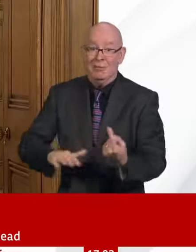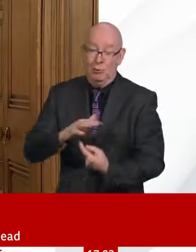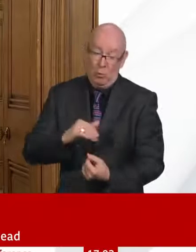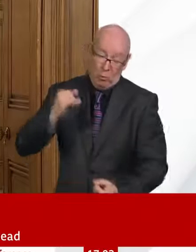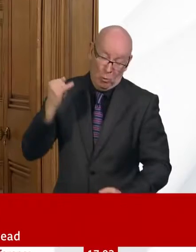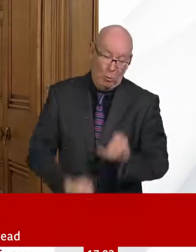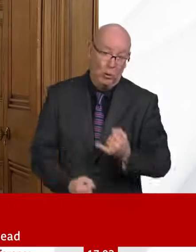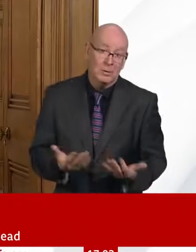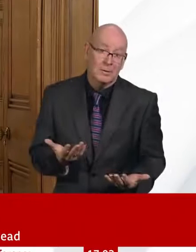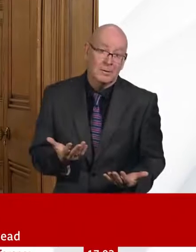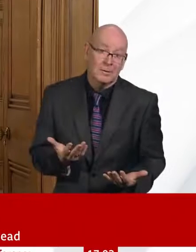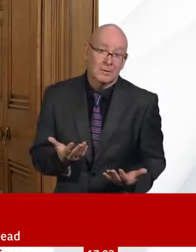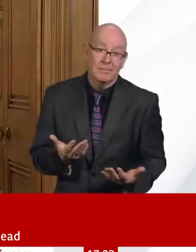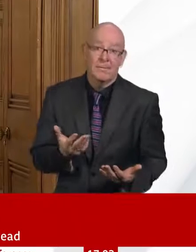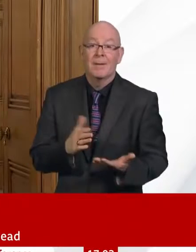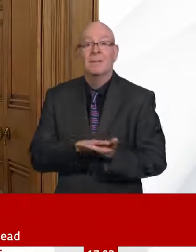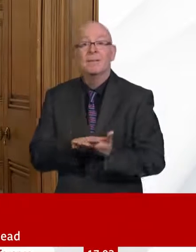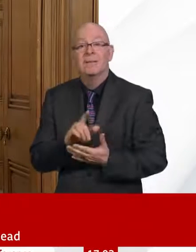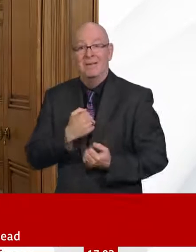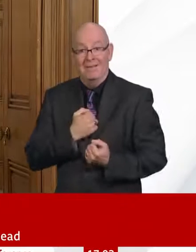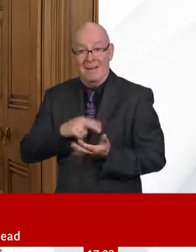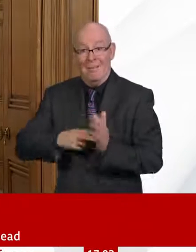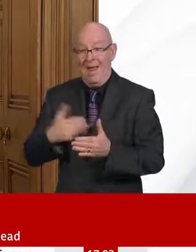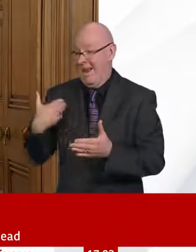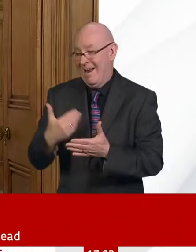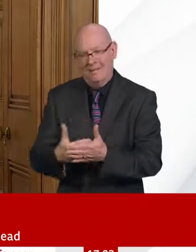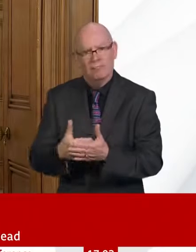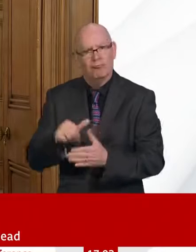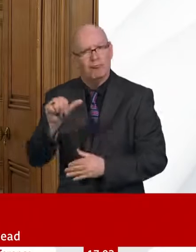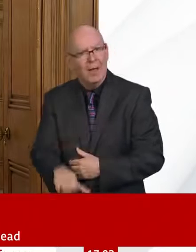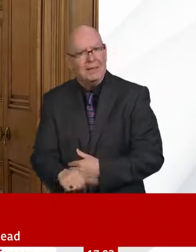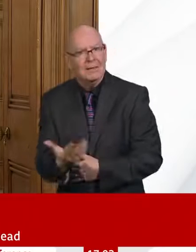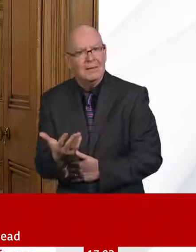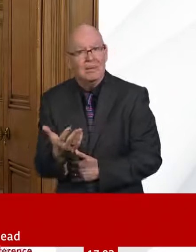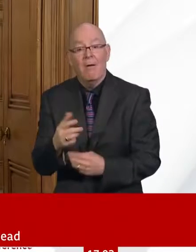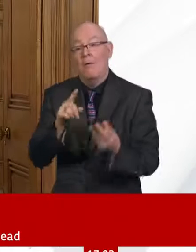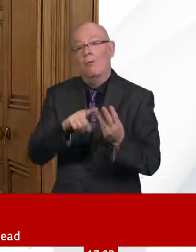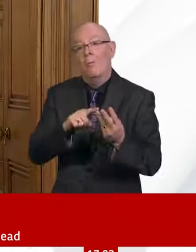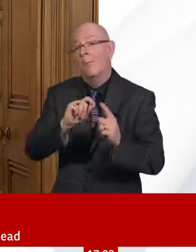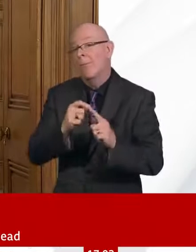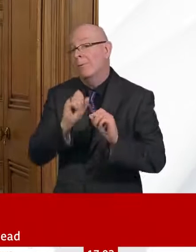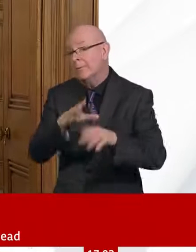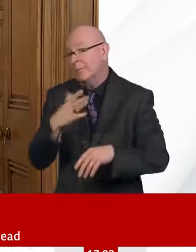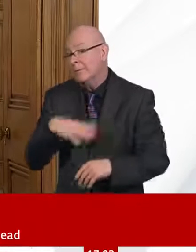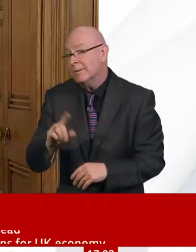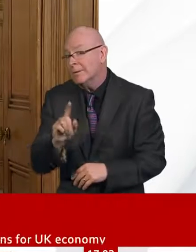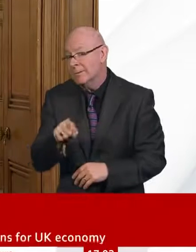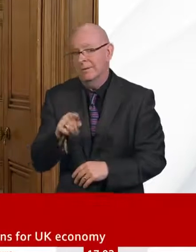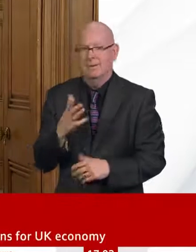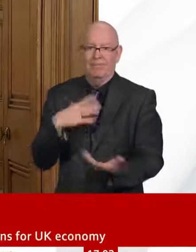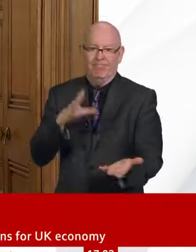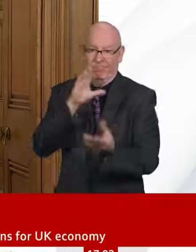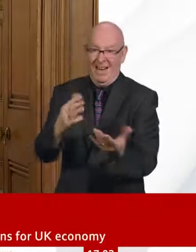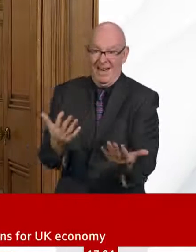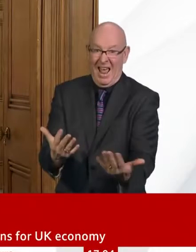health of our people. It's not a case of choosing between the economy and public health. Common sense